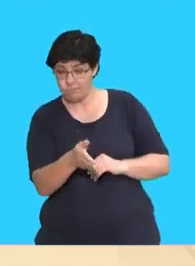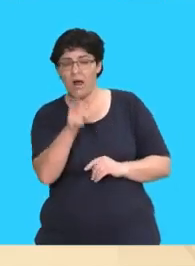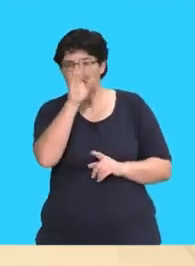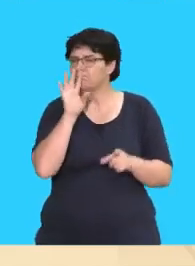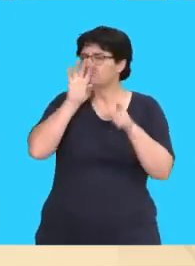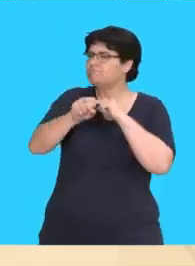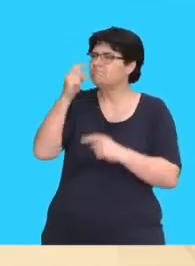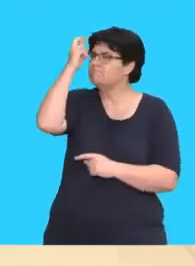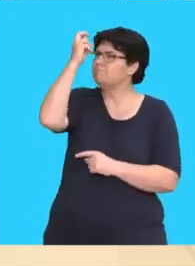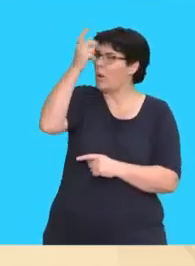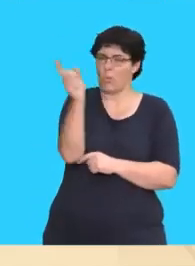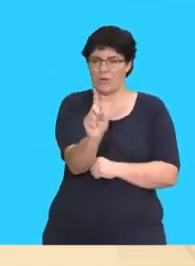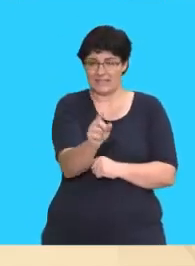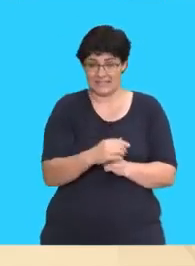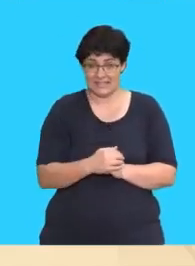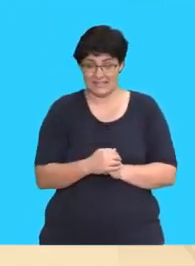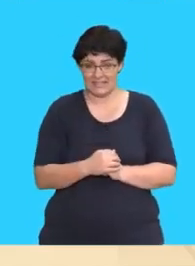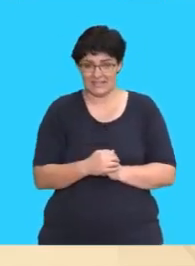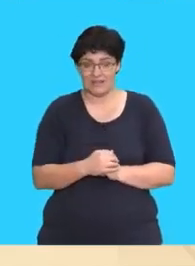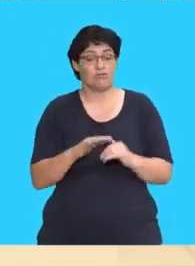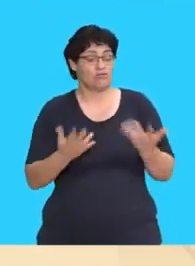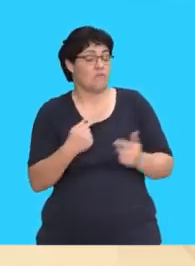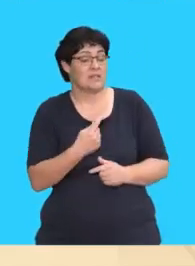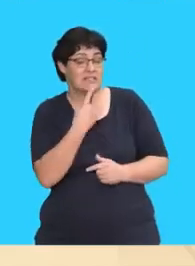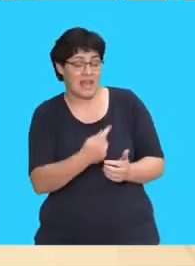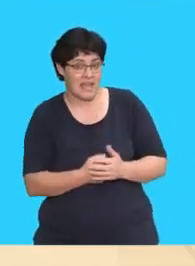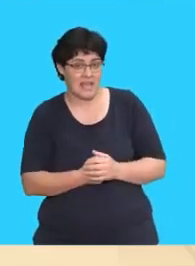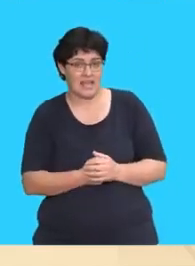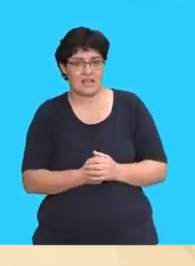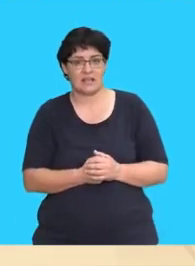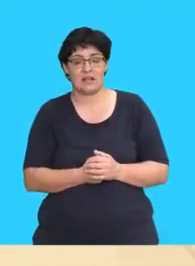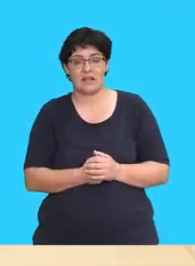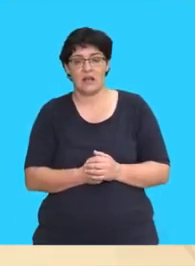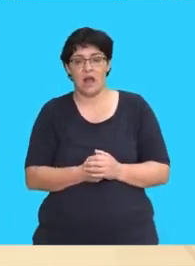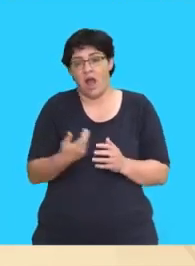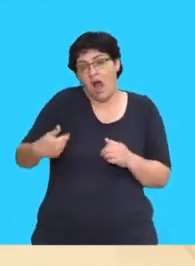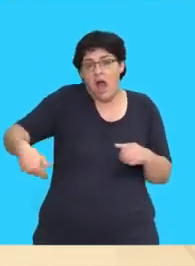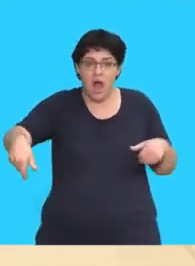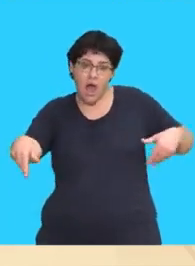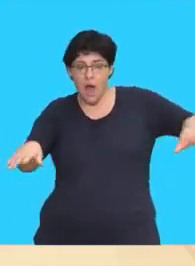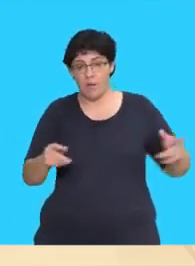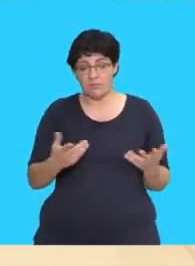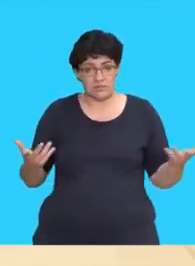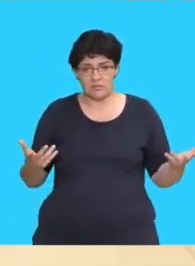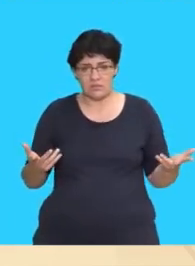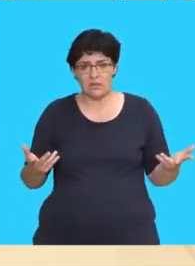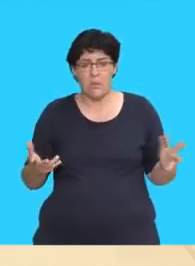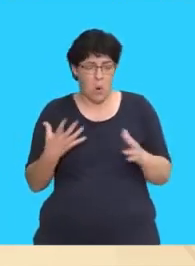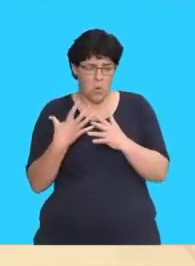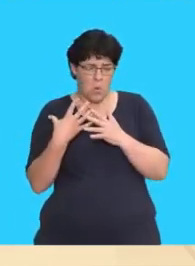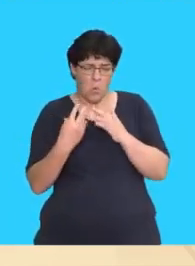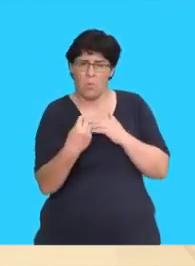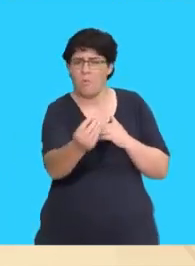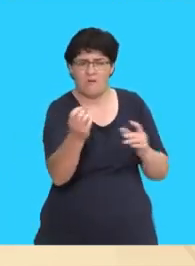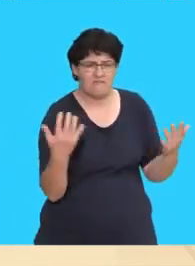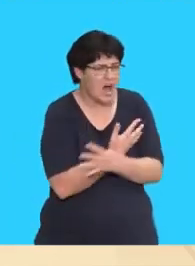you must guess what it is. So, if I say, It has long arms and can swim very